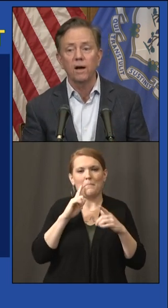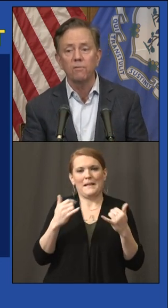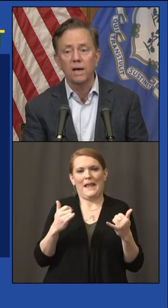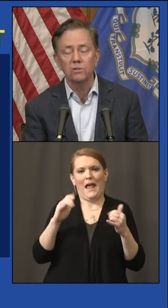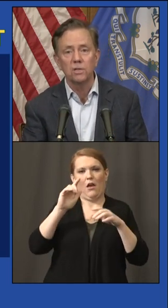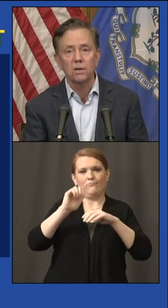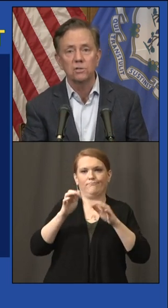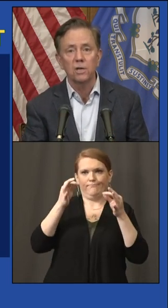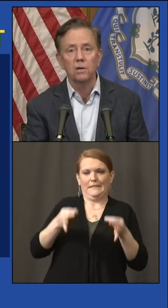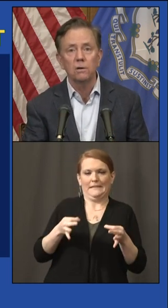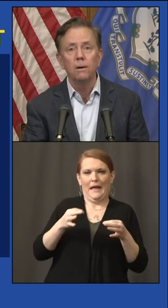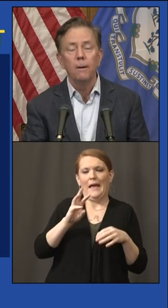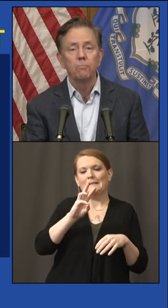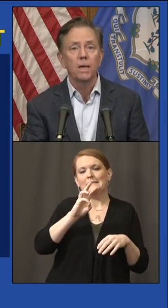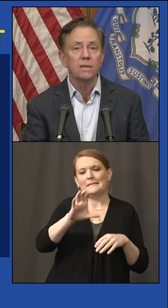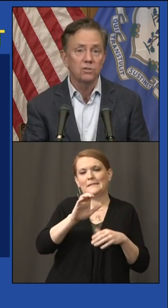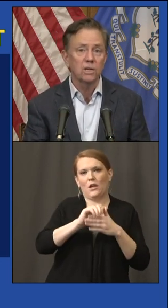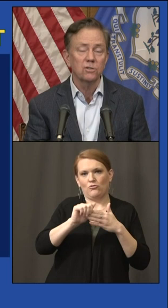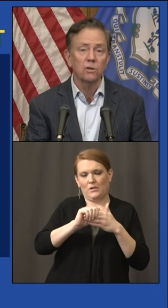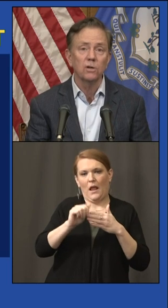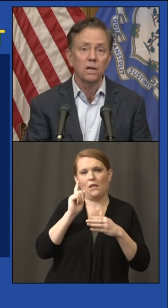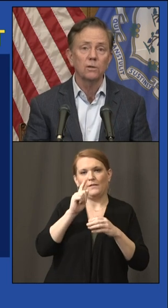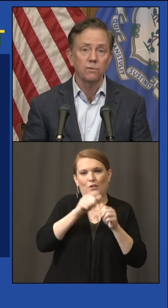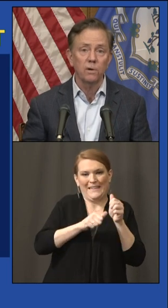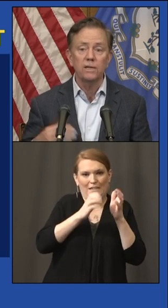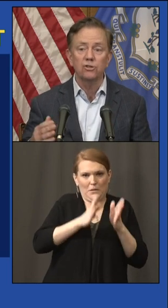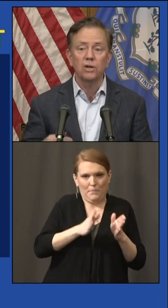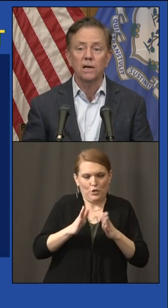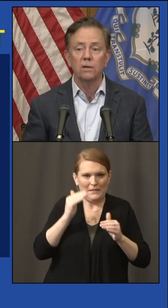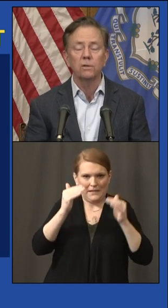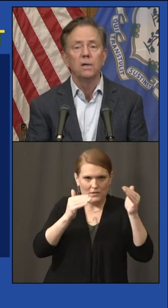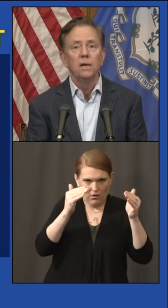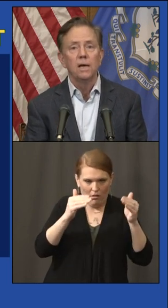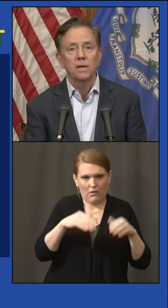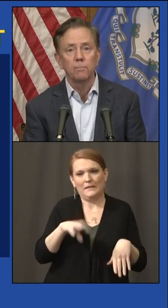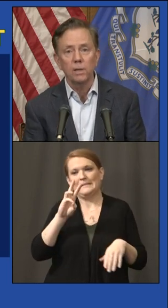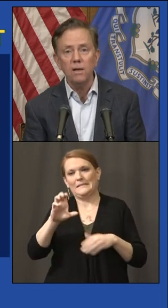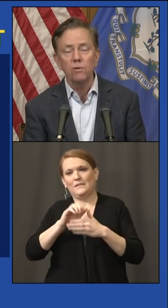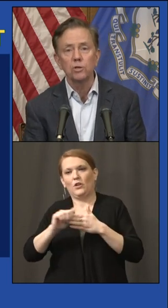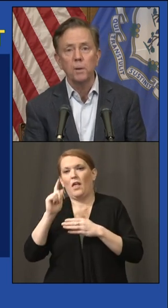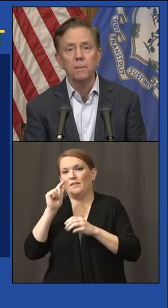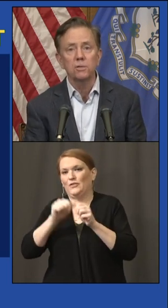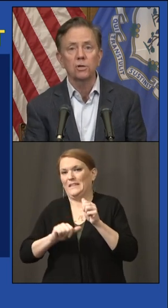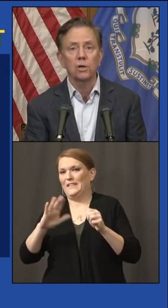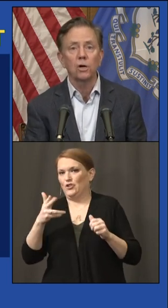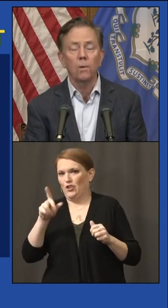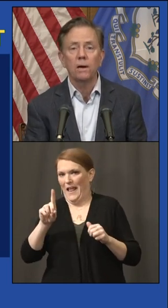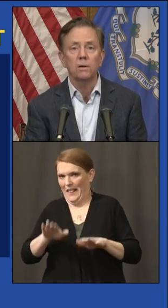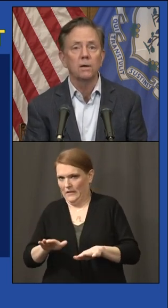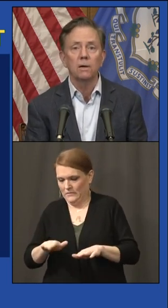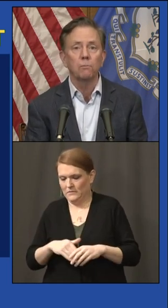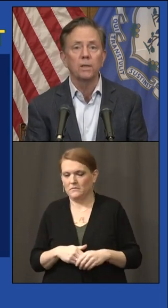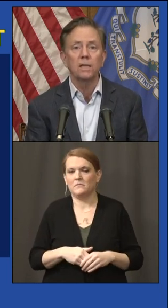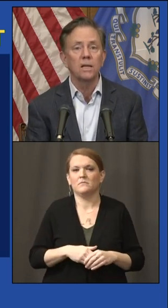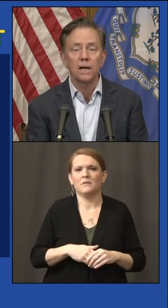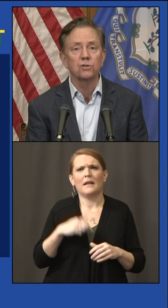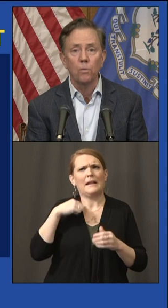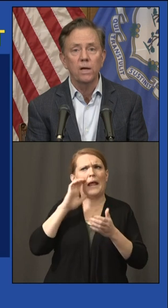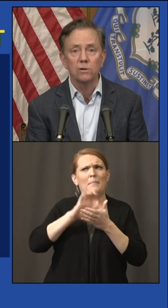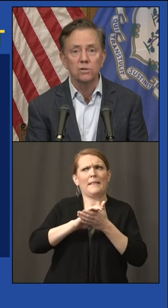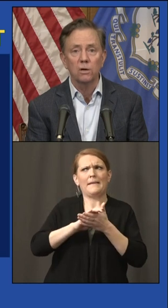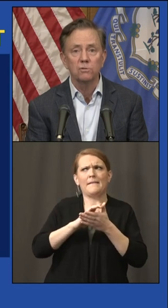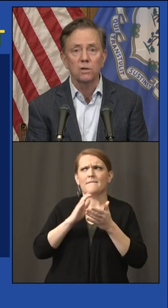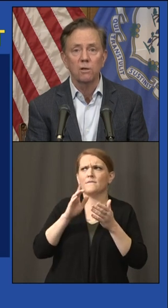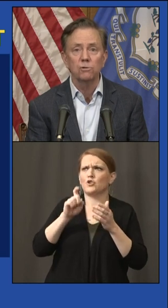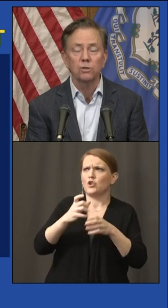$75,000 a year, and $600 for each child. And I believe those payments are going to go out within the next